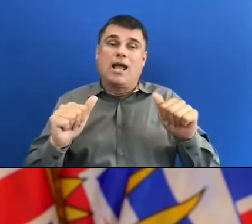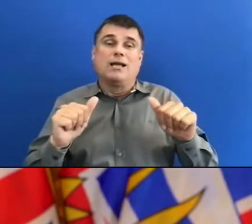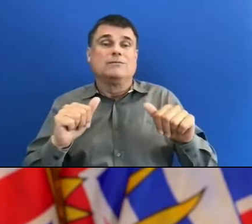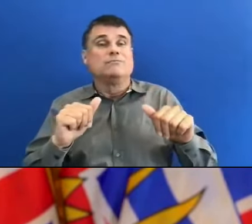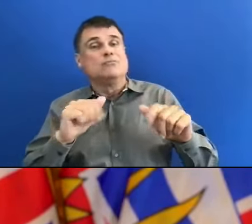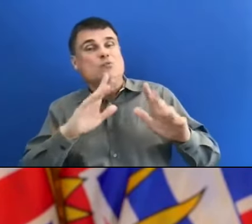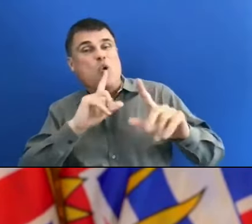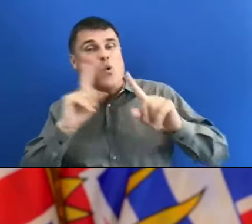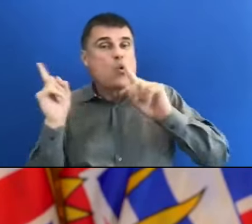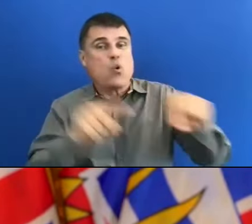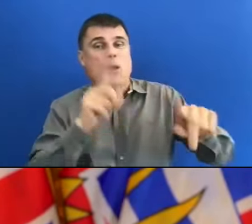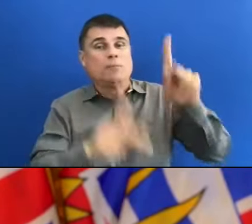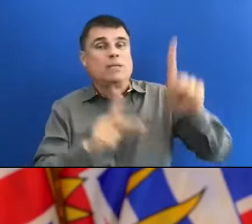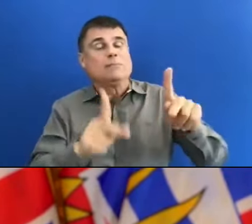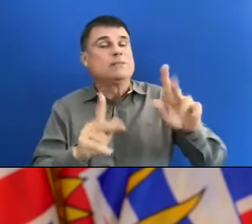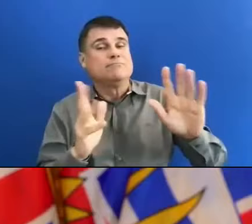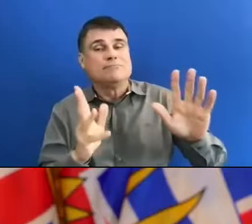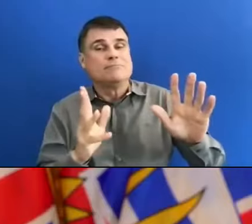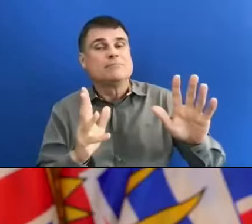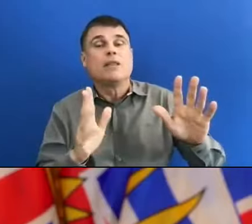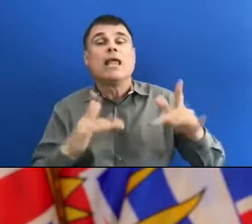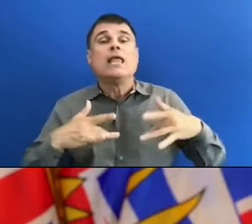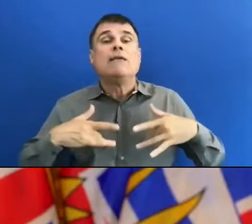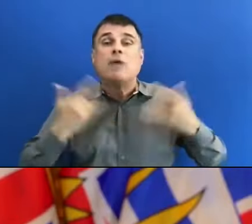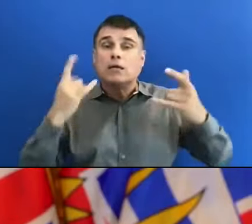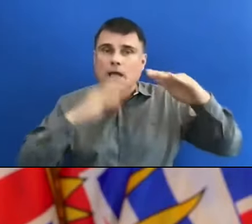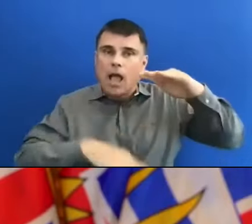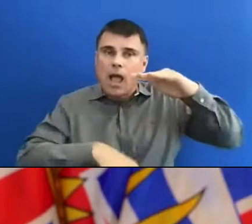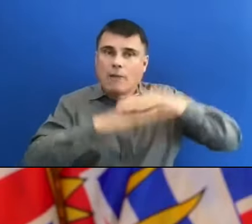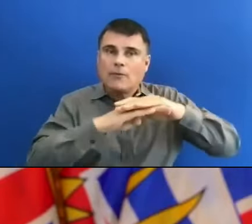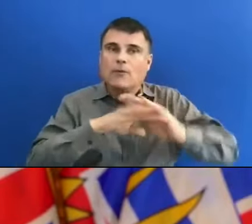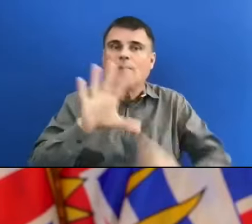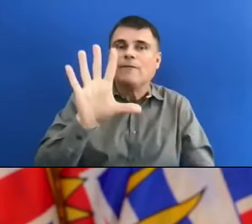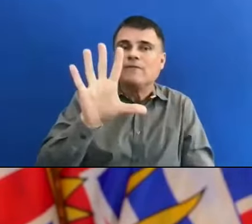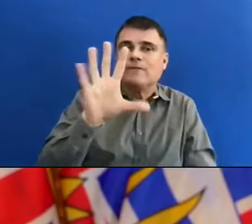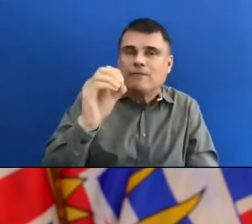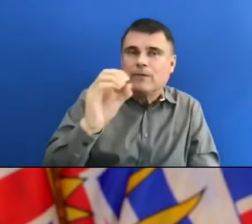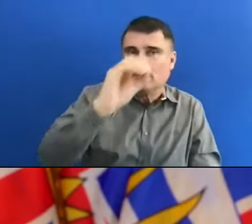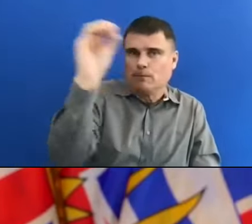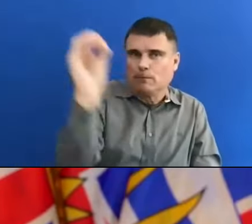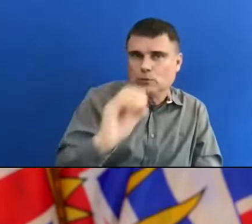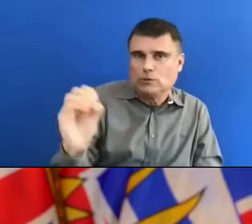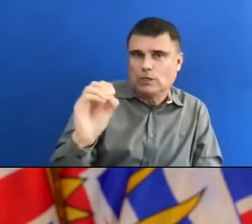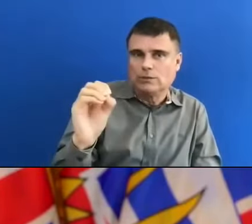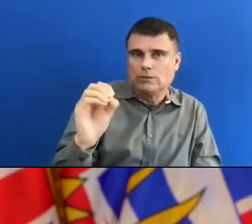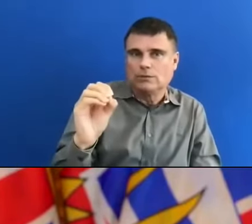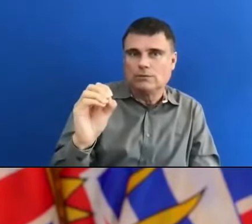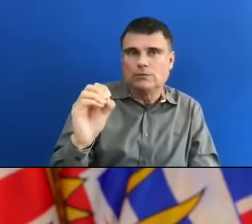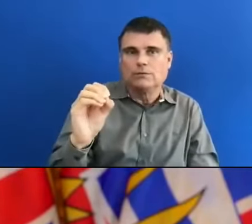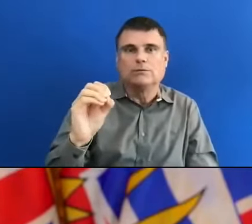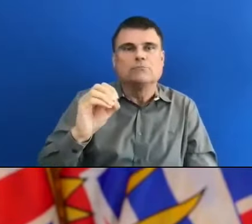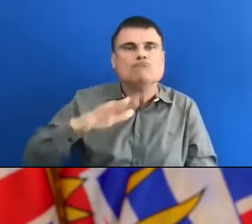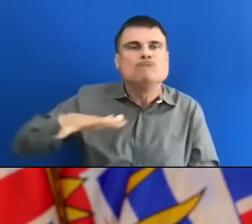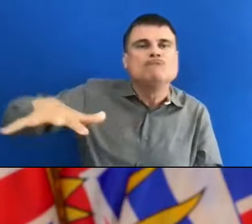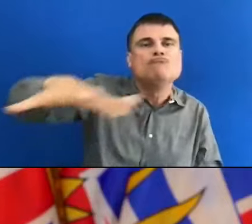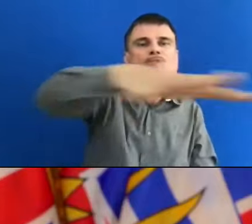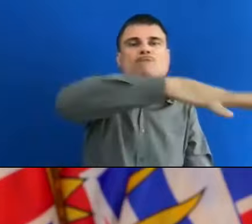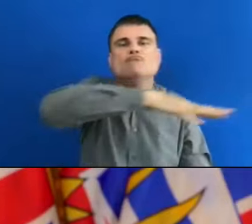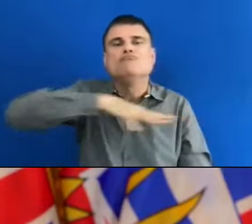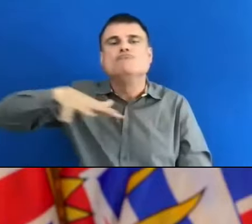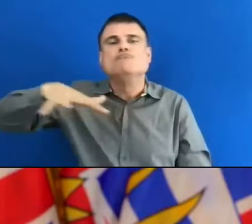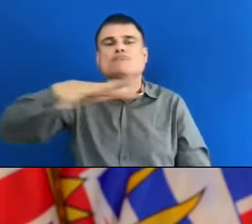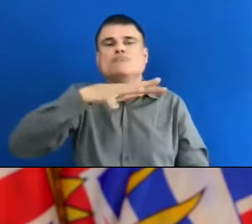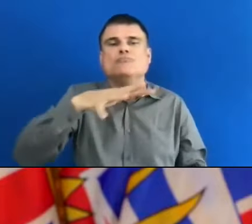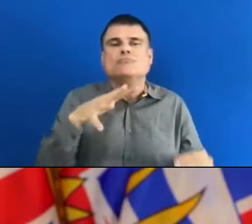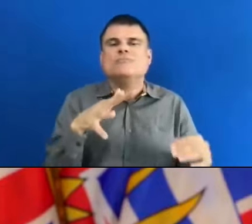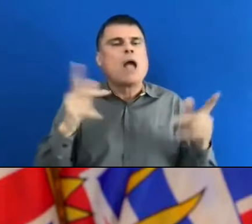capacity and use the entire space to be able to give people the space you need within the venue. So it